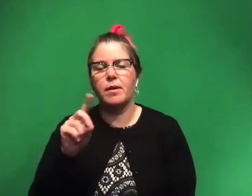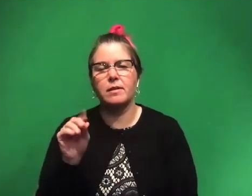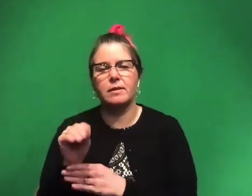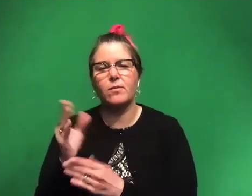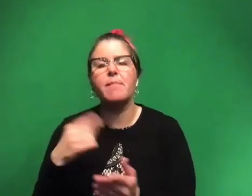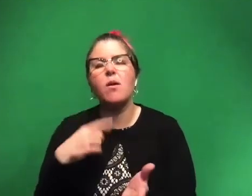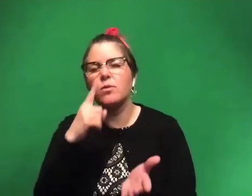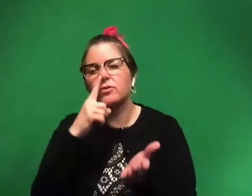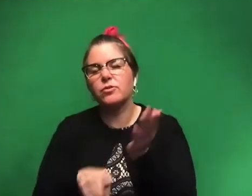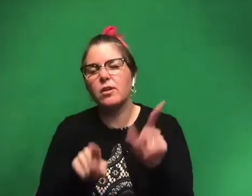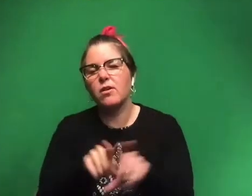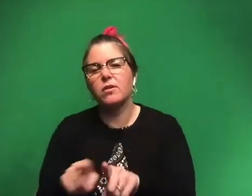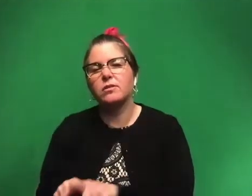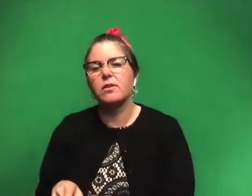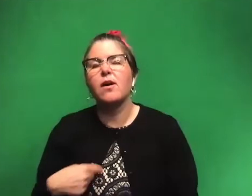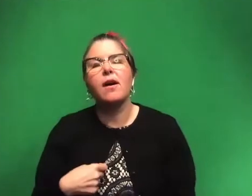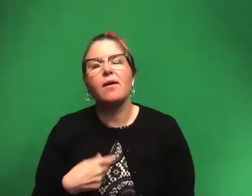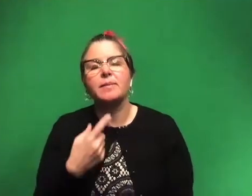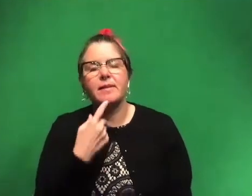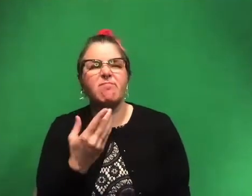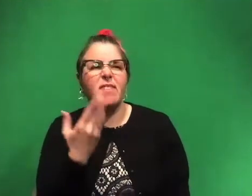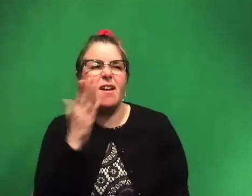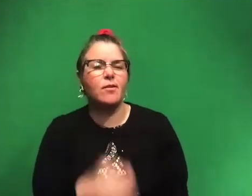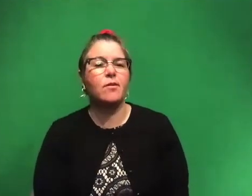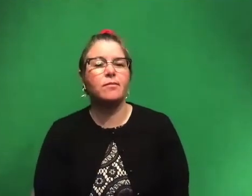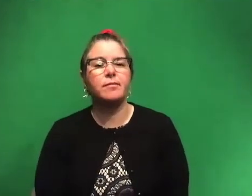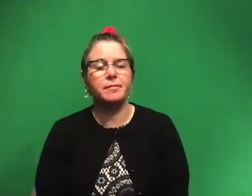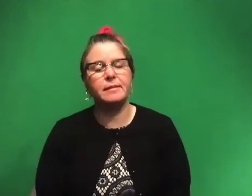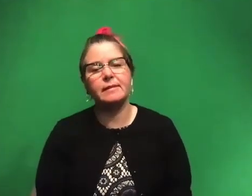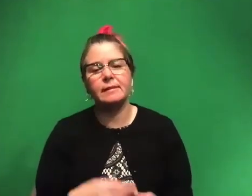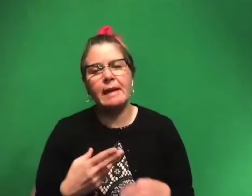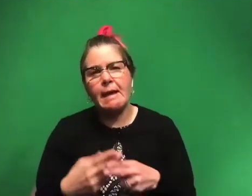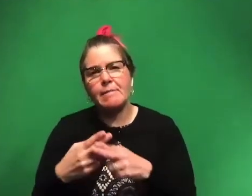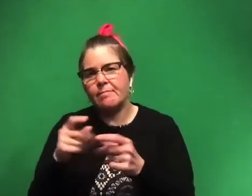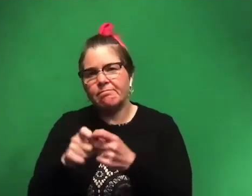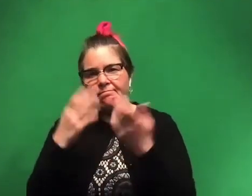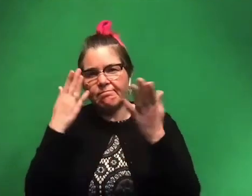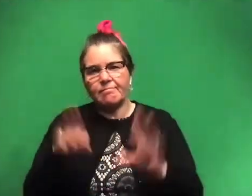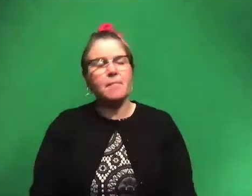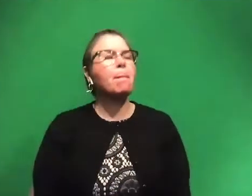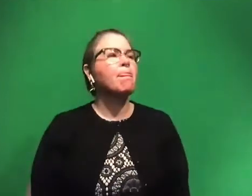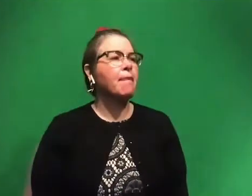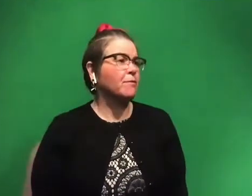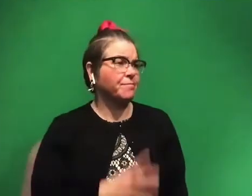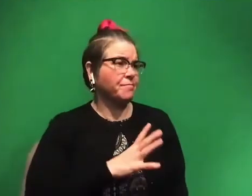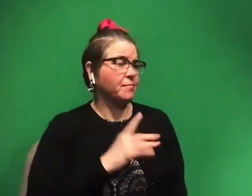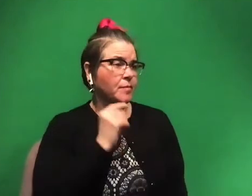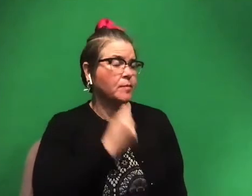maybe I'll check on that too. I'm going to say, I don't know. That's fine. Yeah. Cool. Um, let's